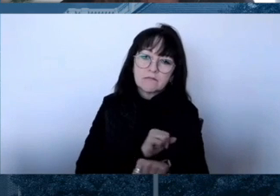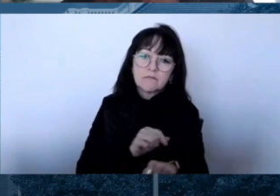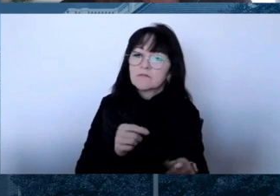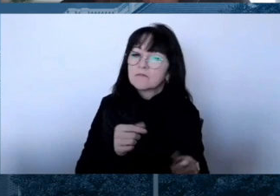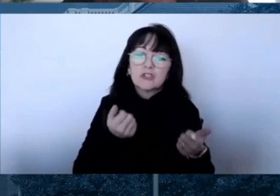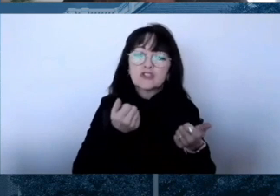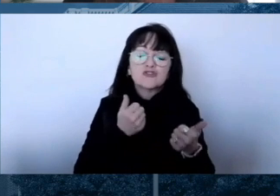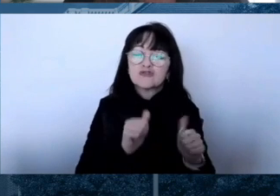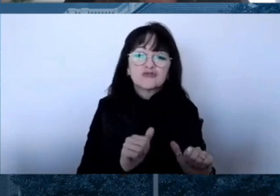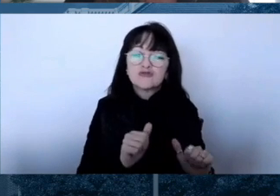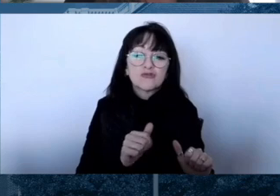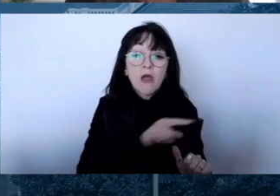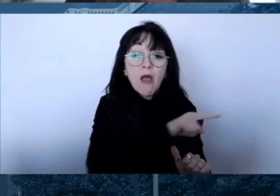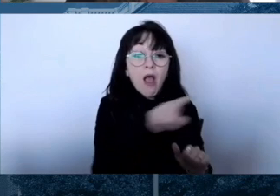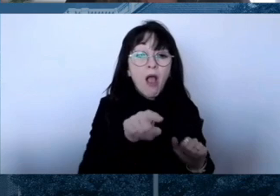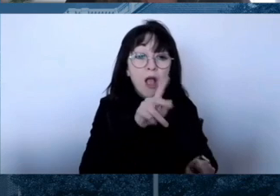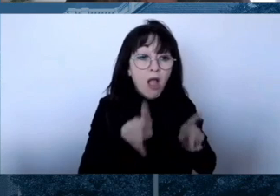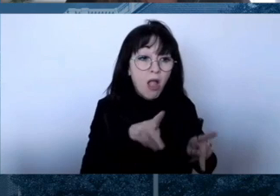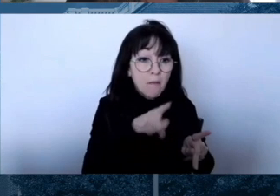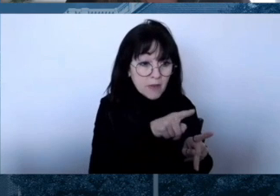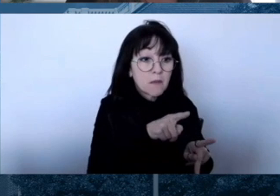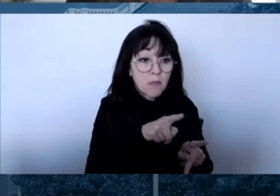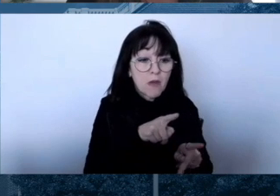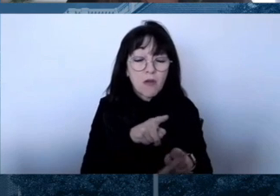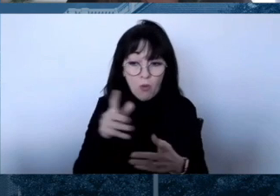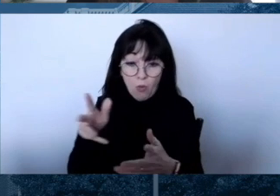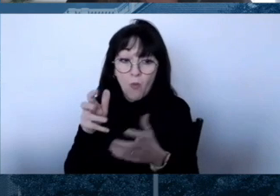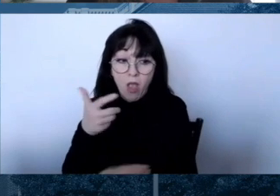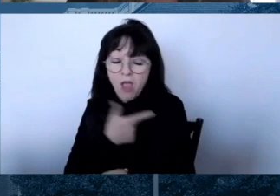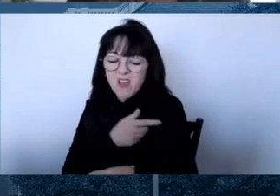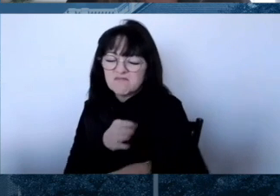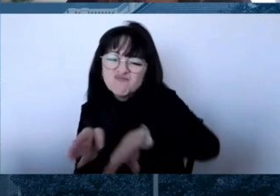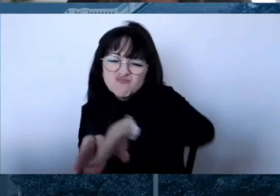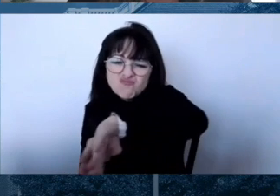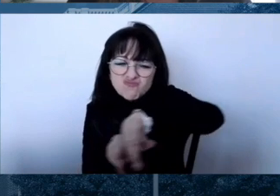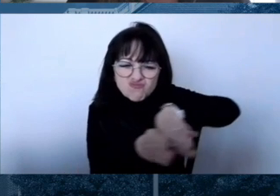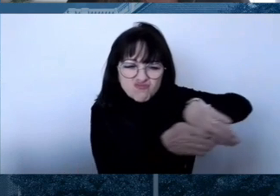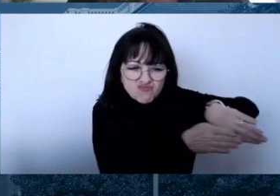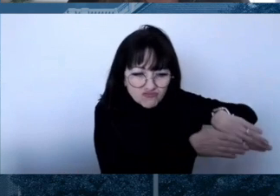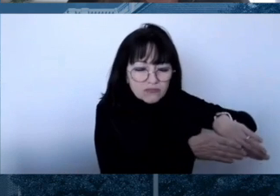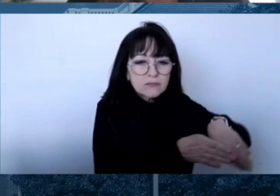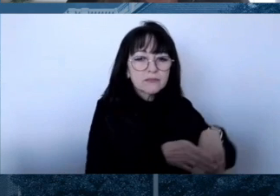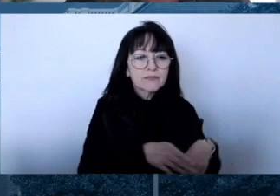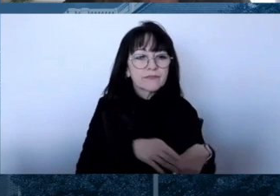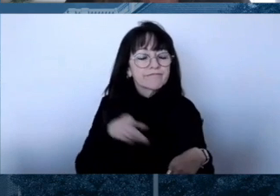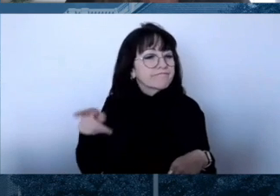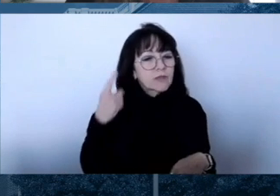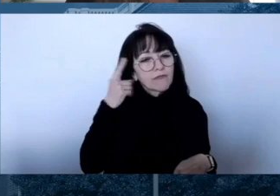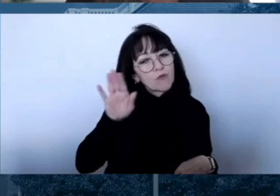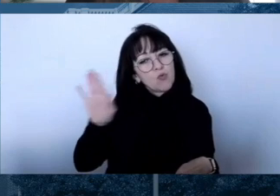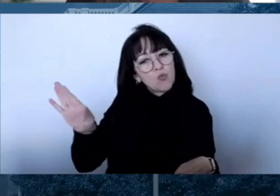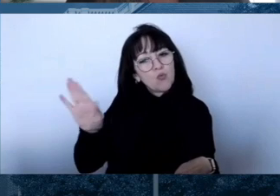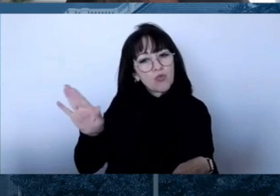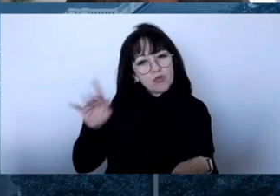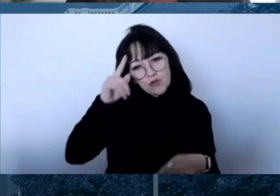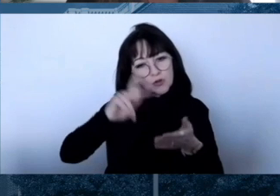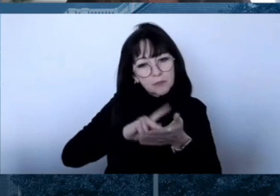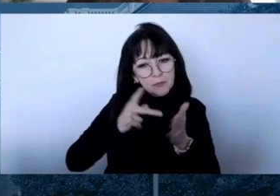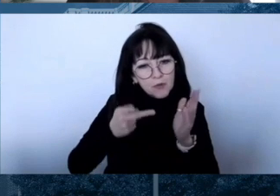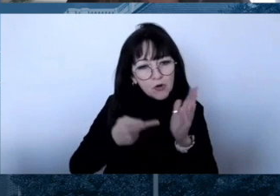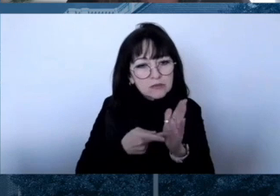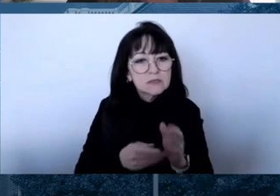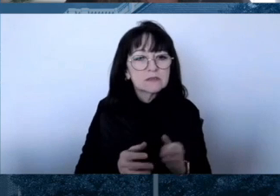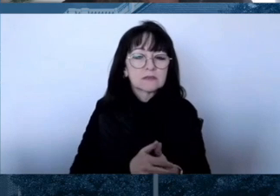They haven't checked it through credible sources such as CDC, the National Institutes of Health, the Journal of the American Medical